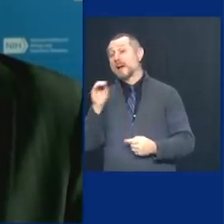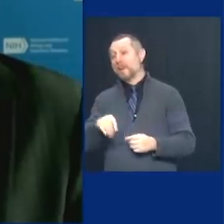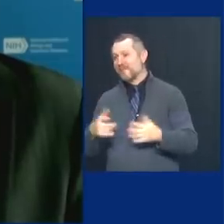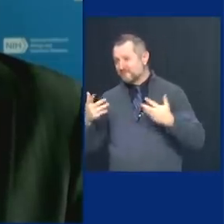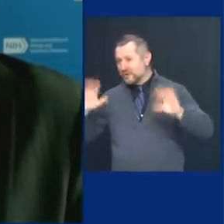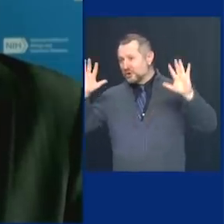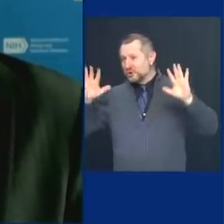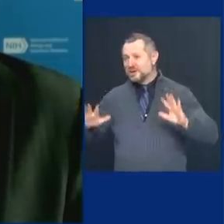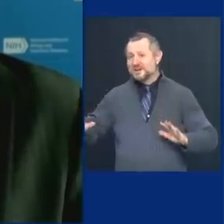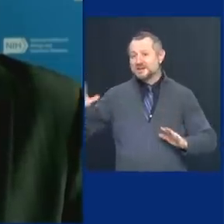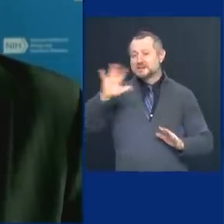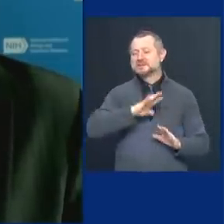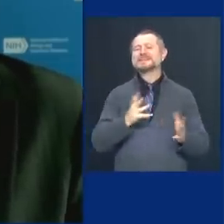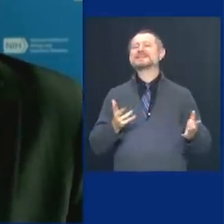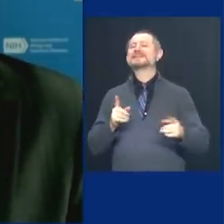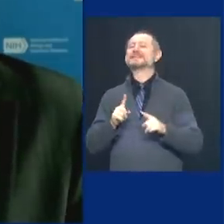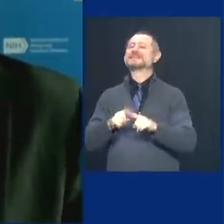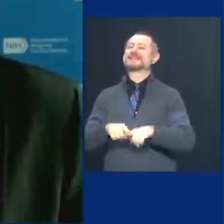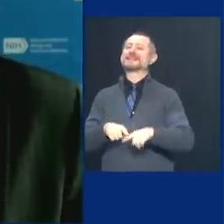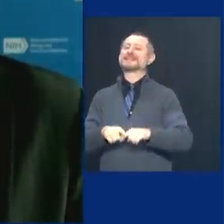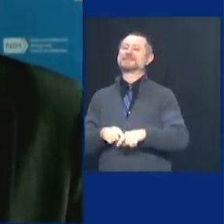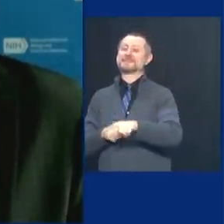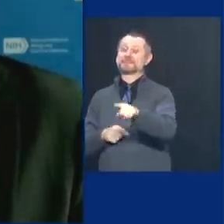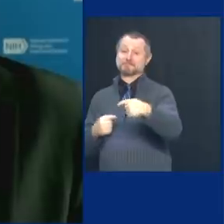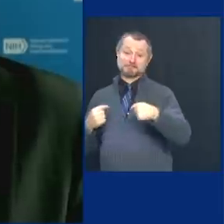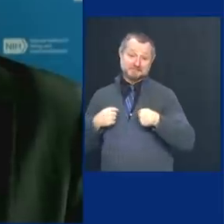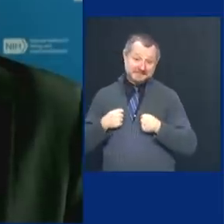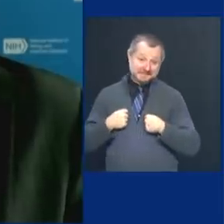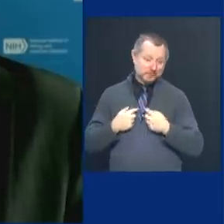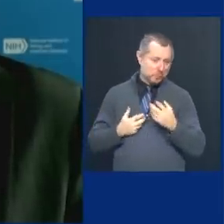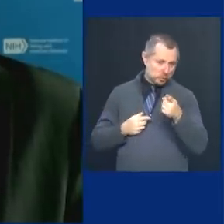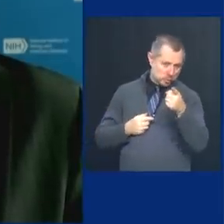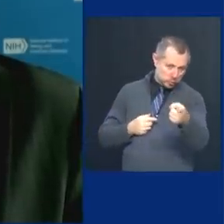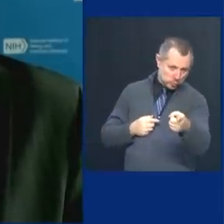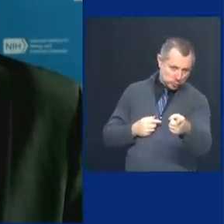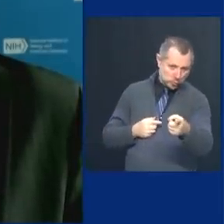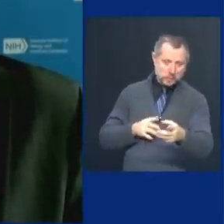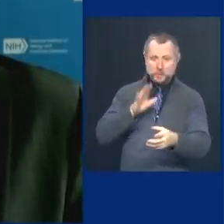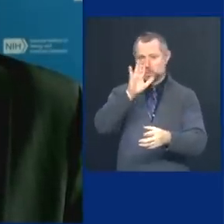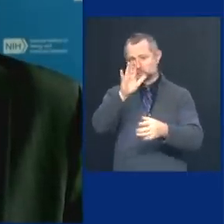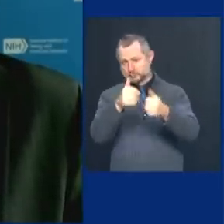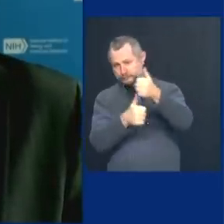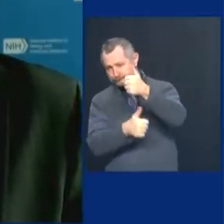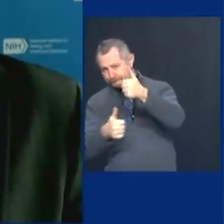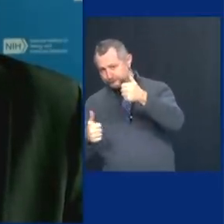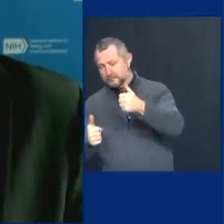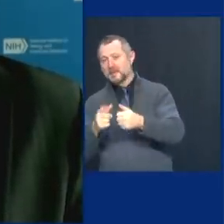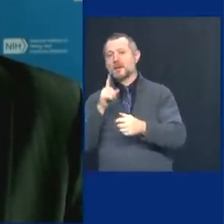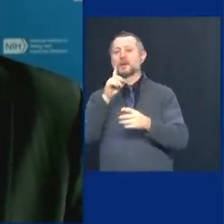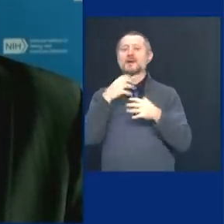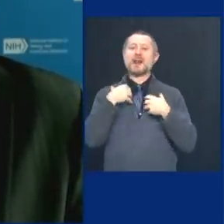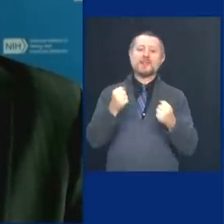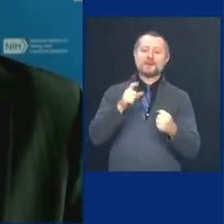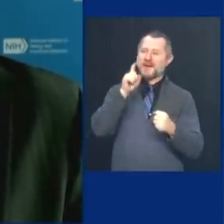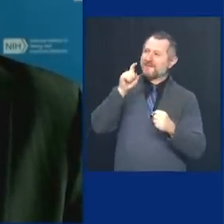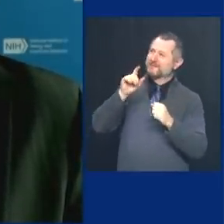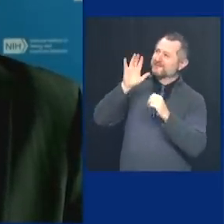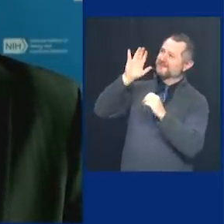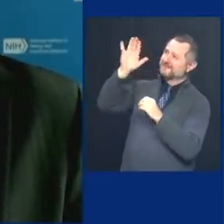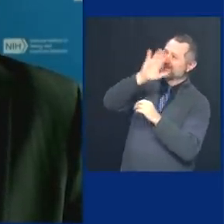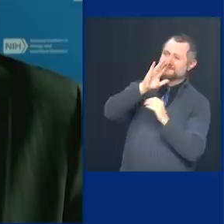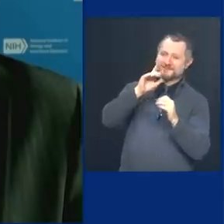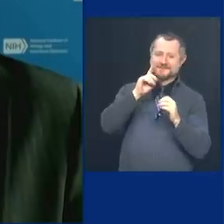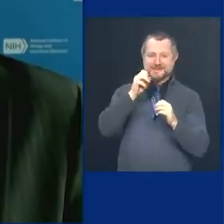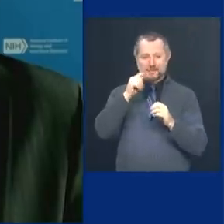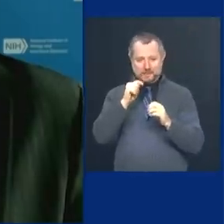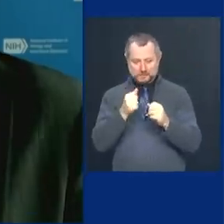we do, how well I do, you do, your health officials, in getting the message out of why it's so important for